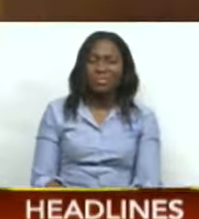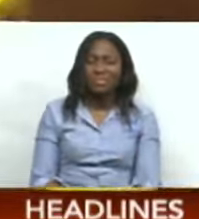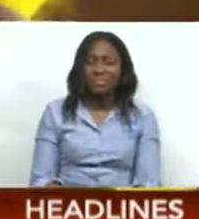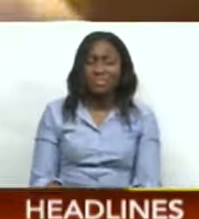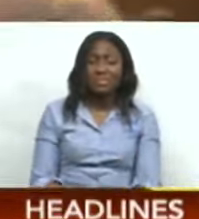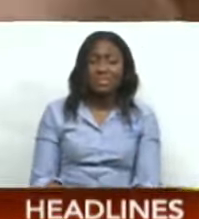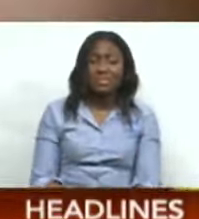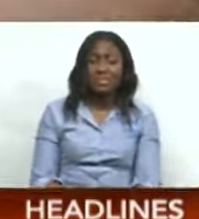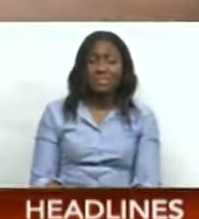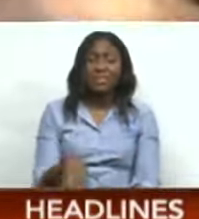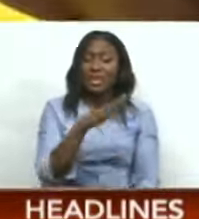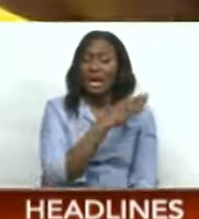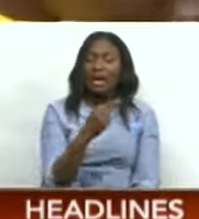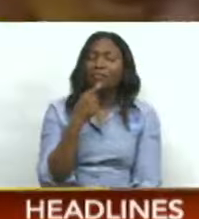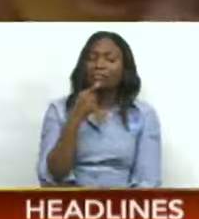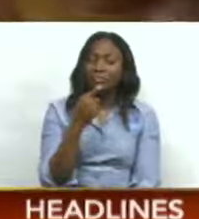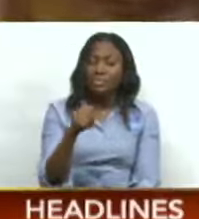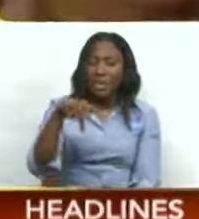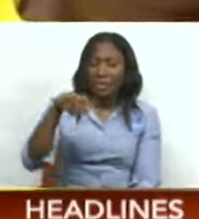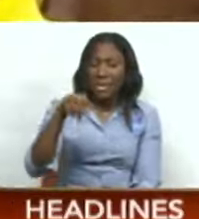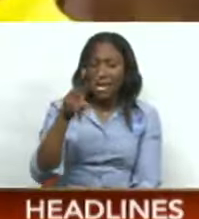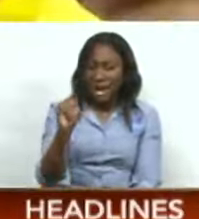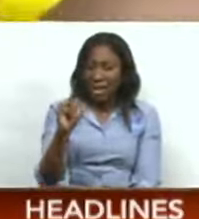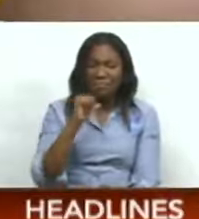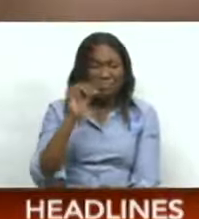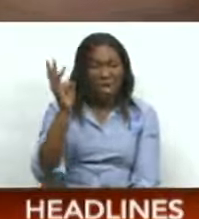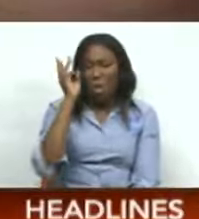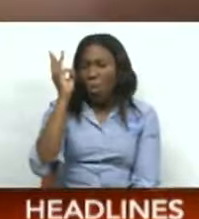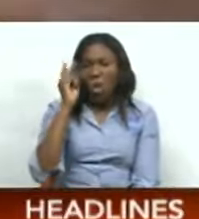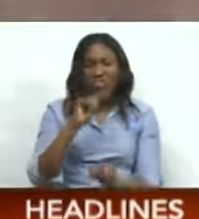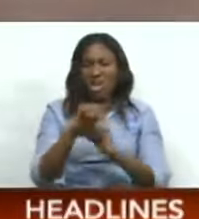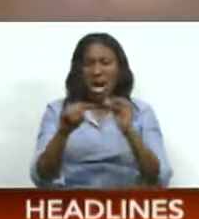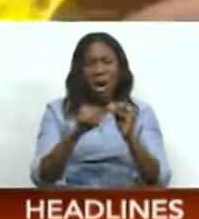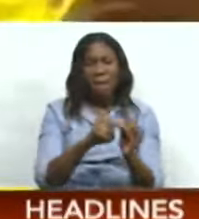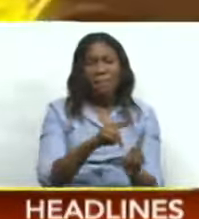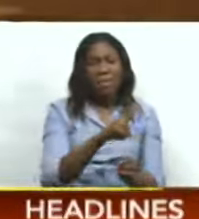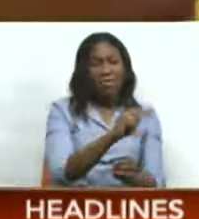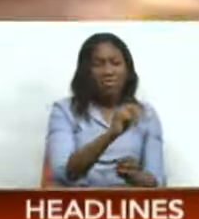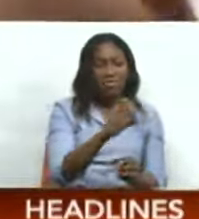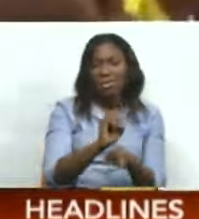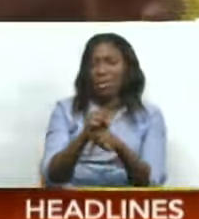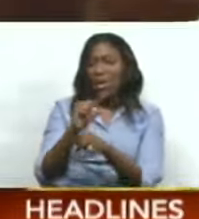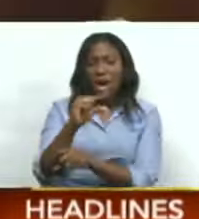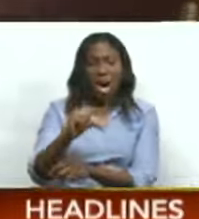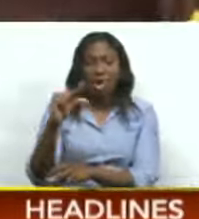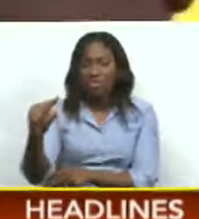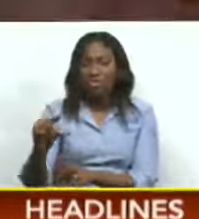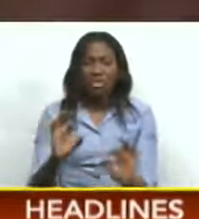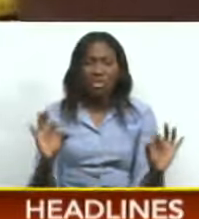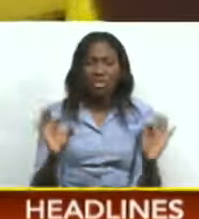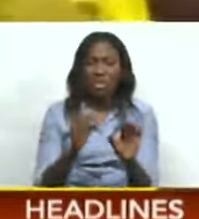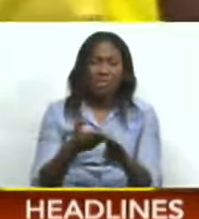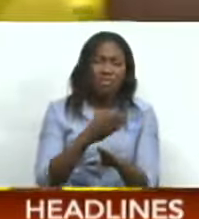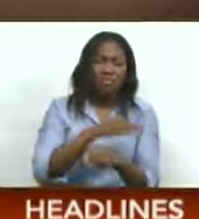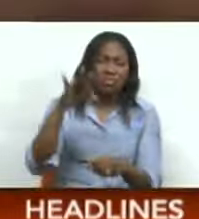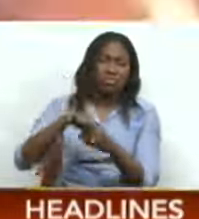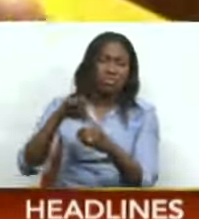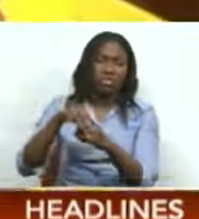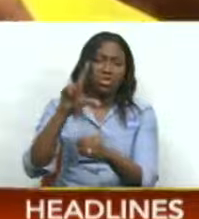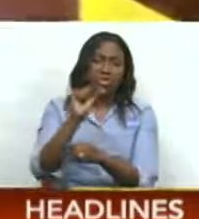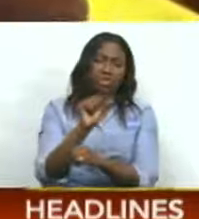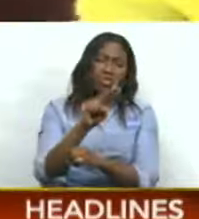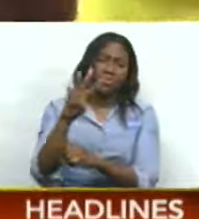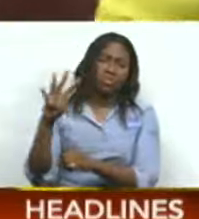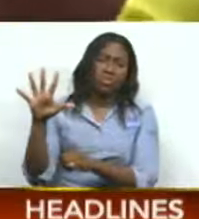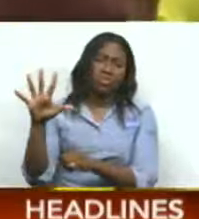Meanwhile, he assured that the PNM was not worried about any threat from Griffith or Prasad-Bissasa ahead of general elections